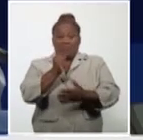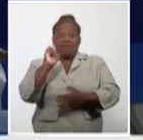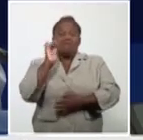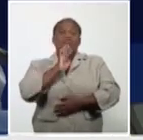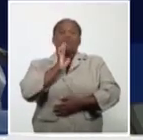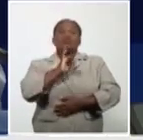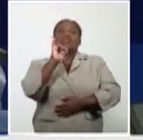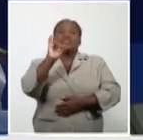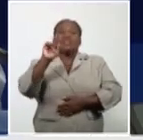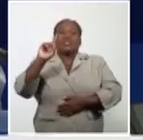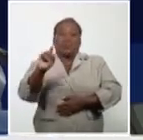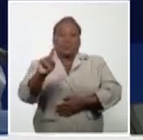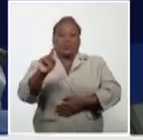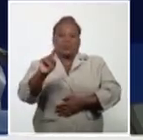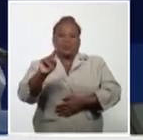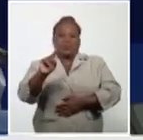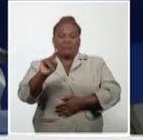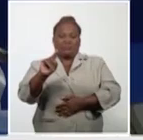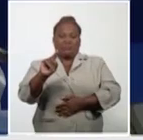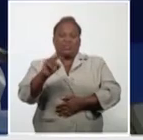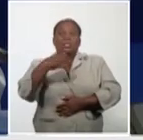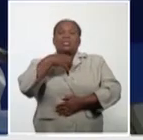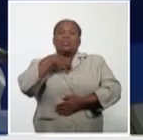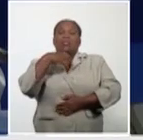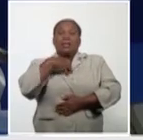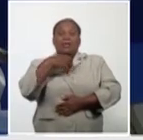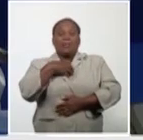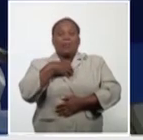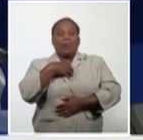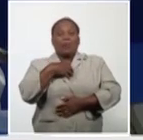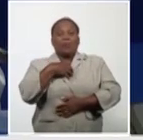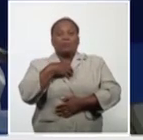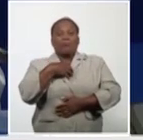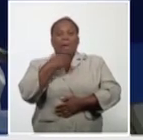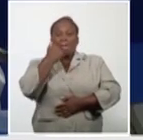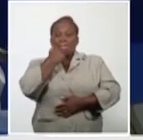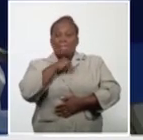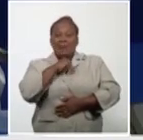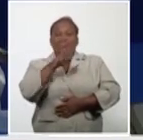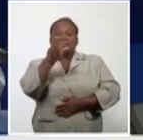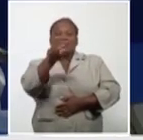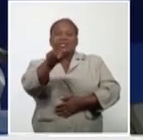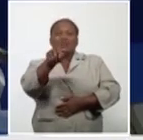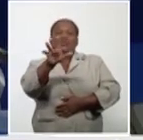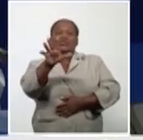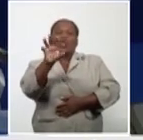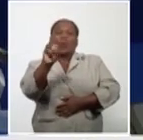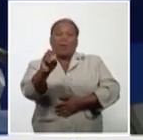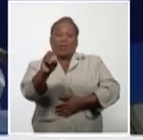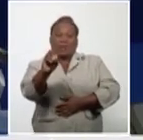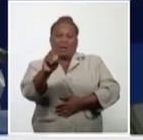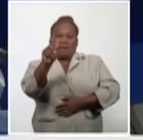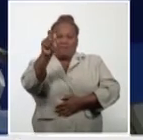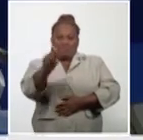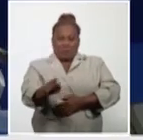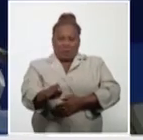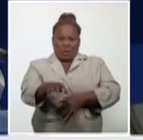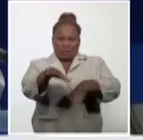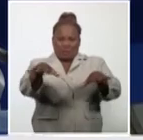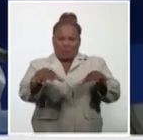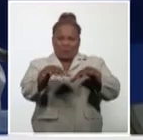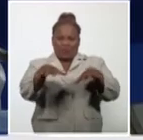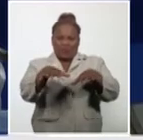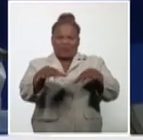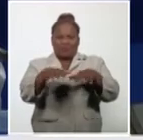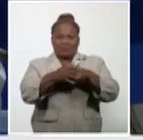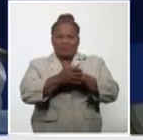confirmed is 61, despite the fact that we have already more than 150 cases in this situation.